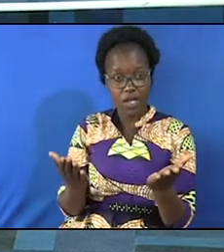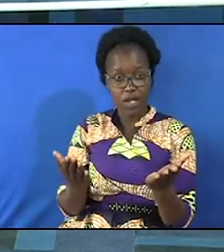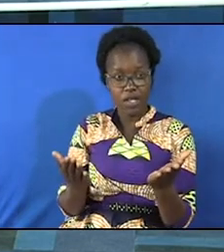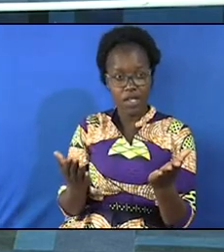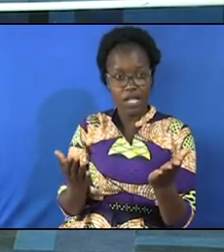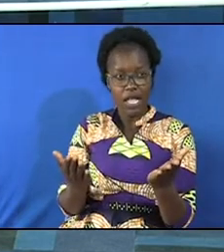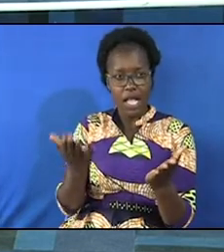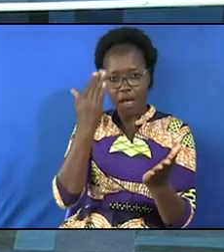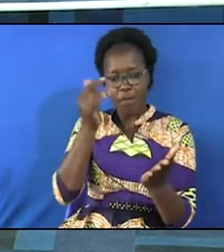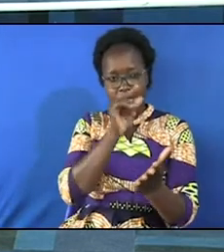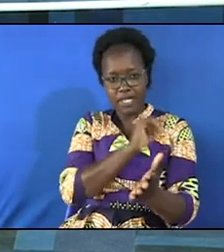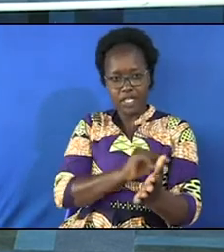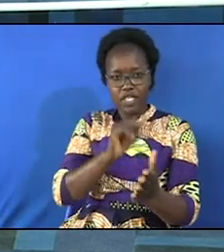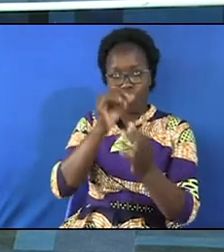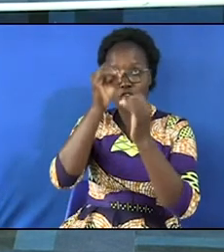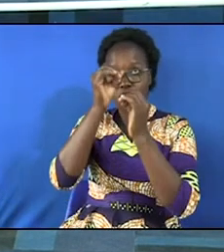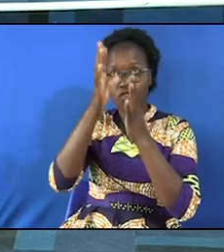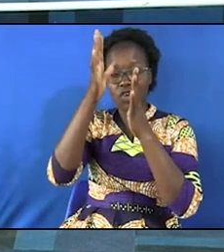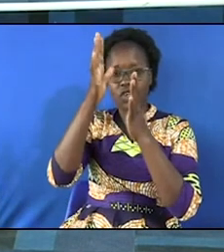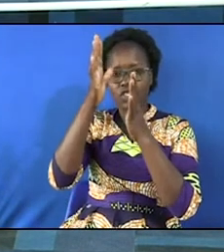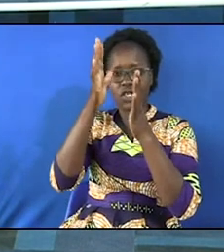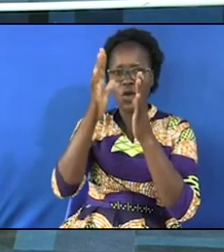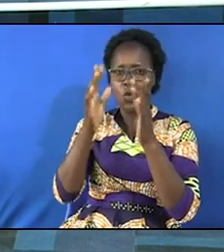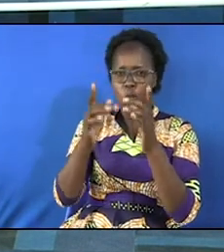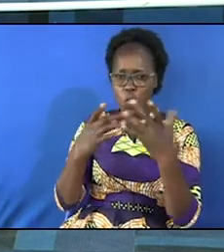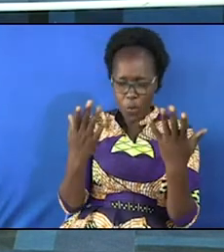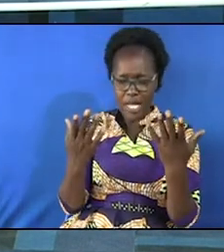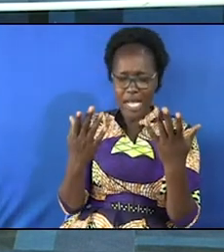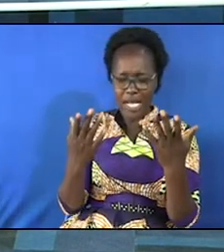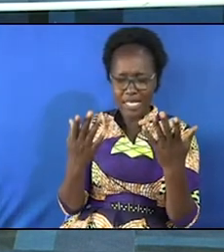by the grace of God we have seen 2022